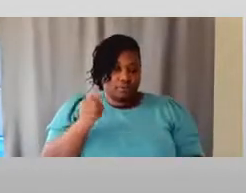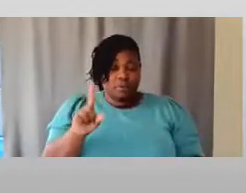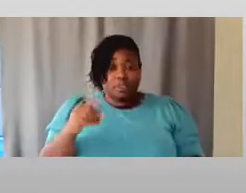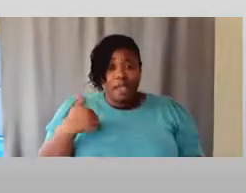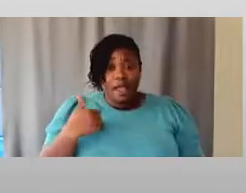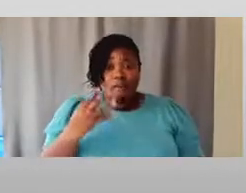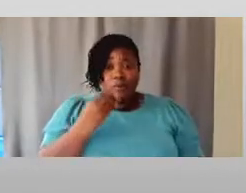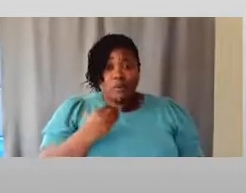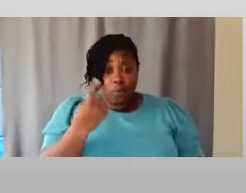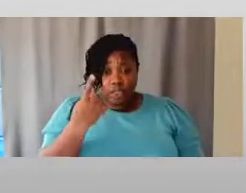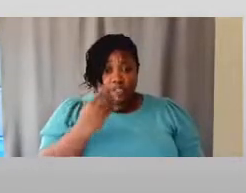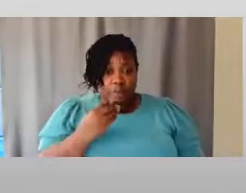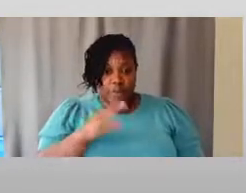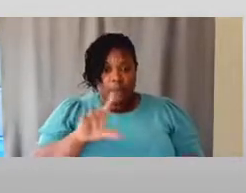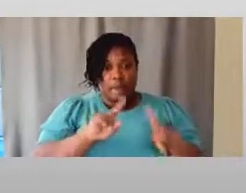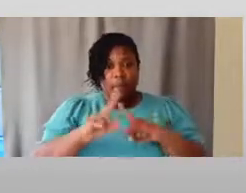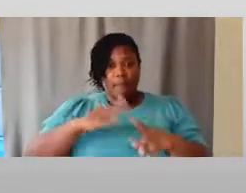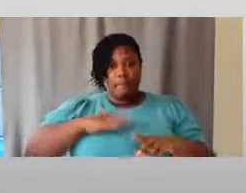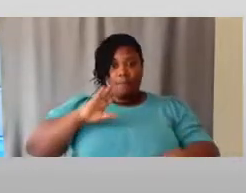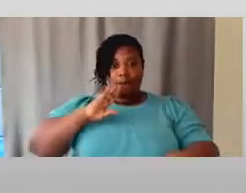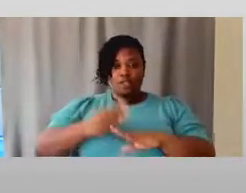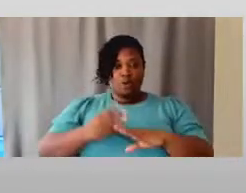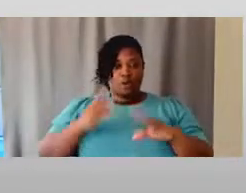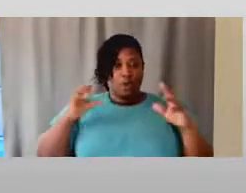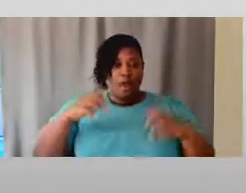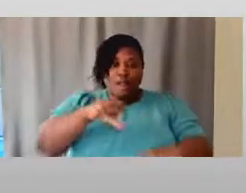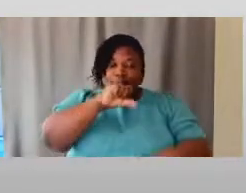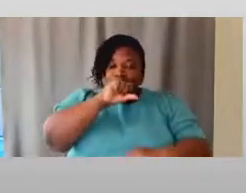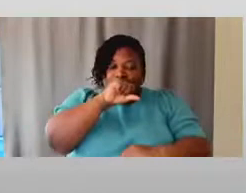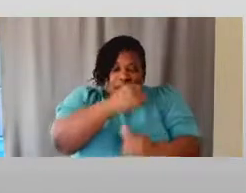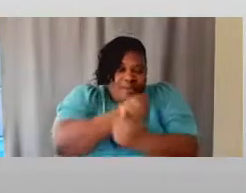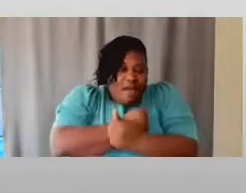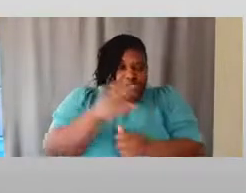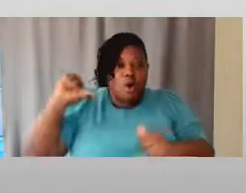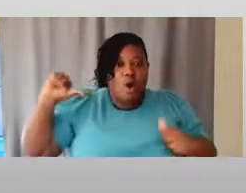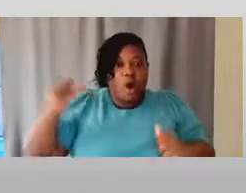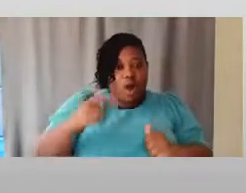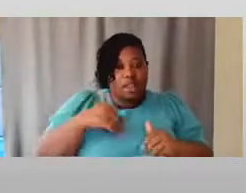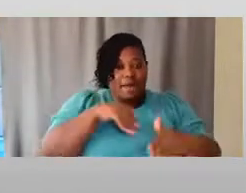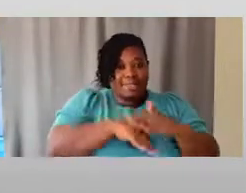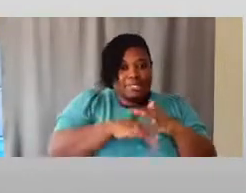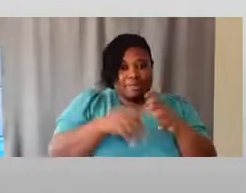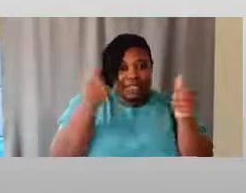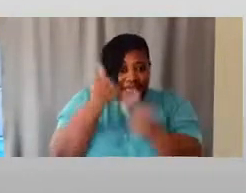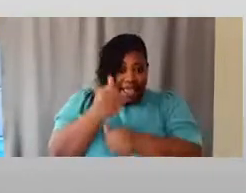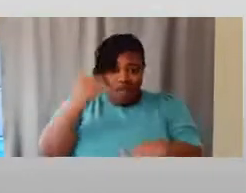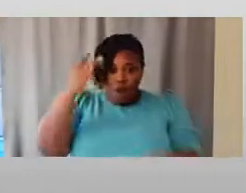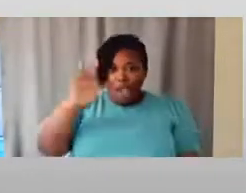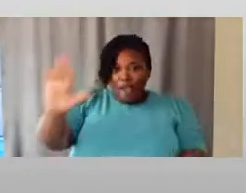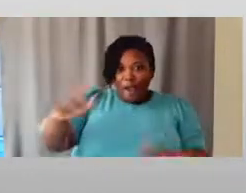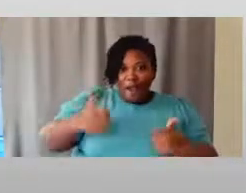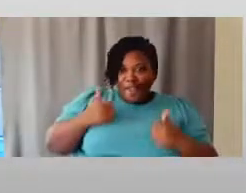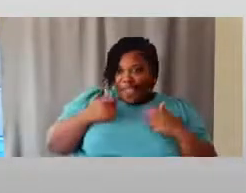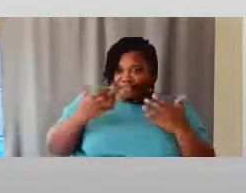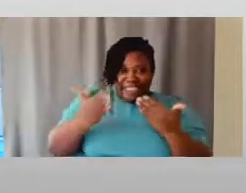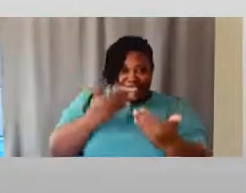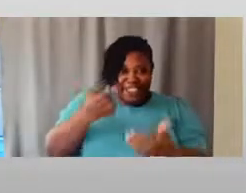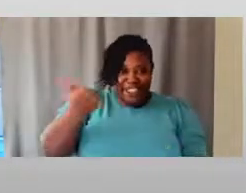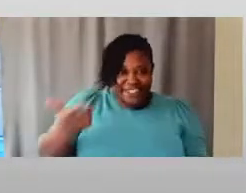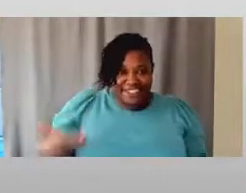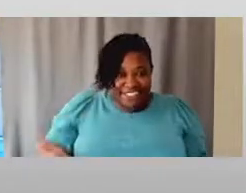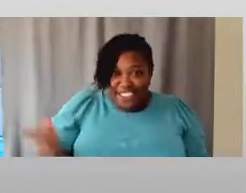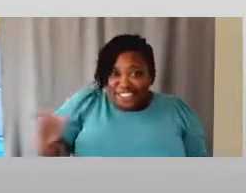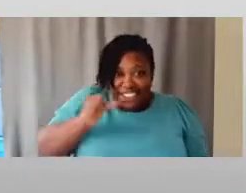experience, but my daughter loves all of my accessibility aids because it makes her life easier, even though she isn't